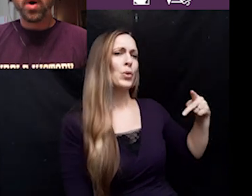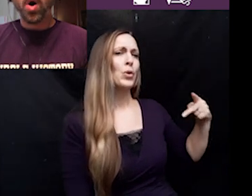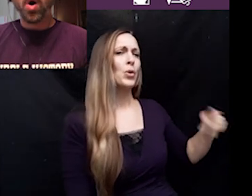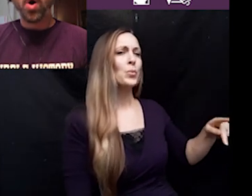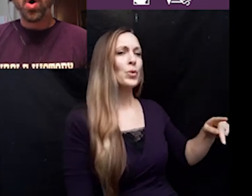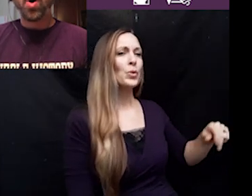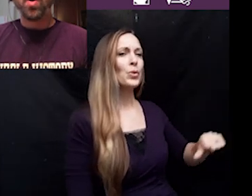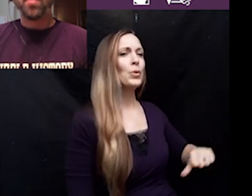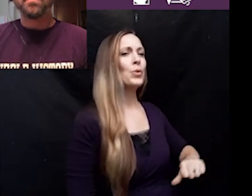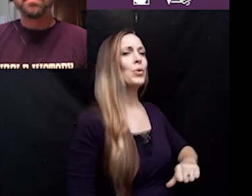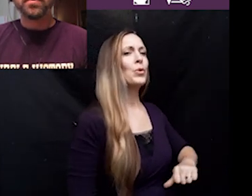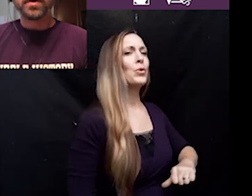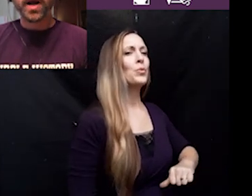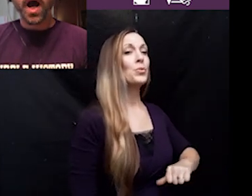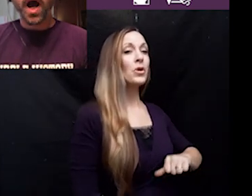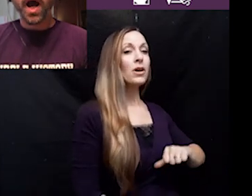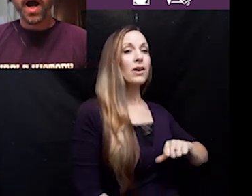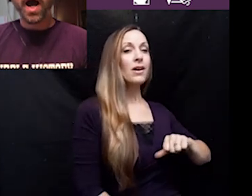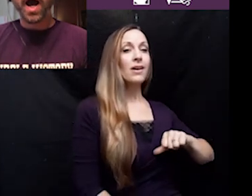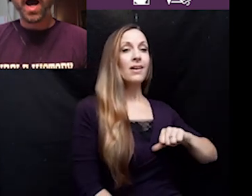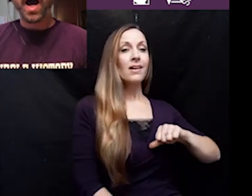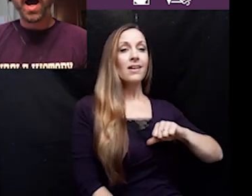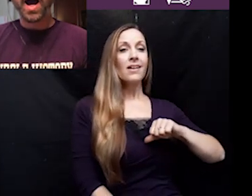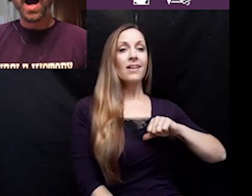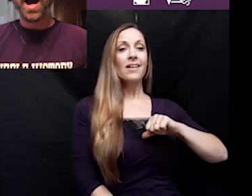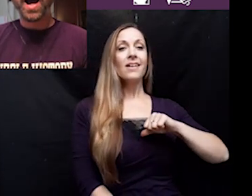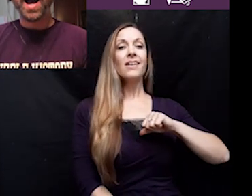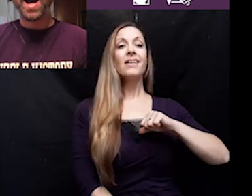Purple pride.